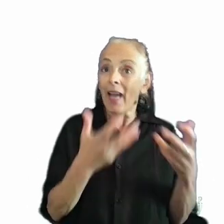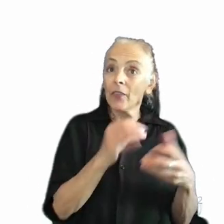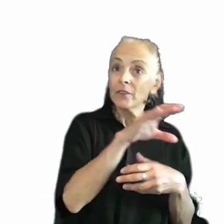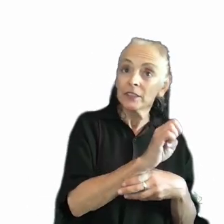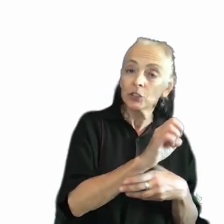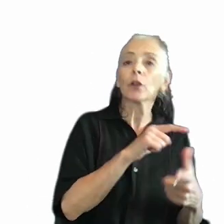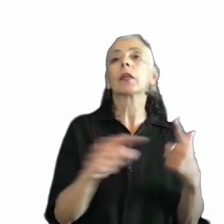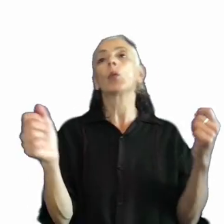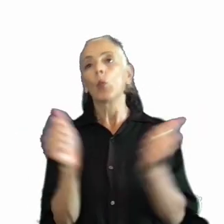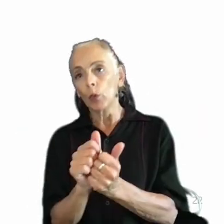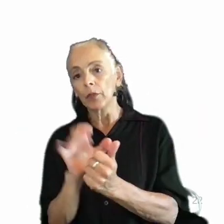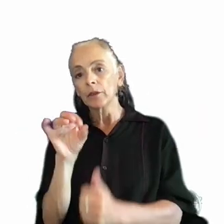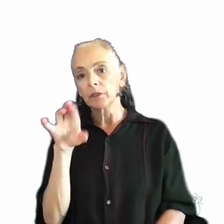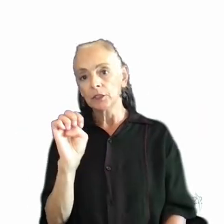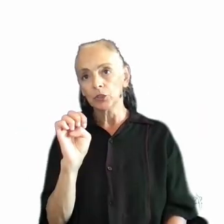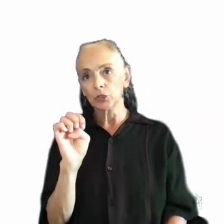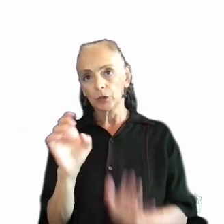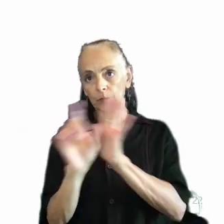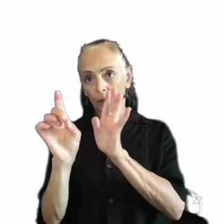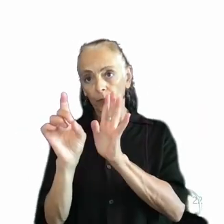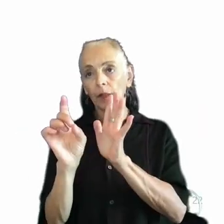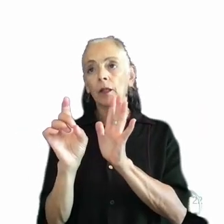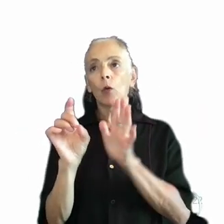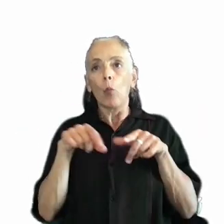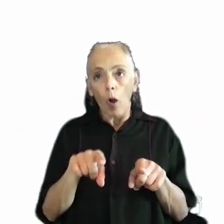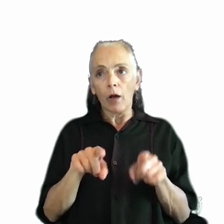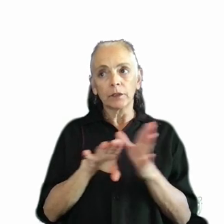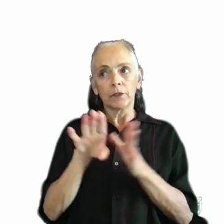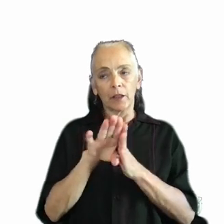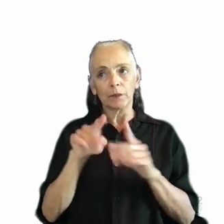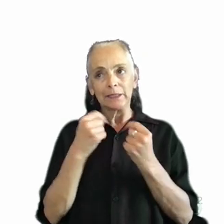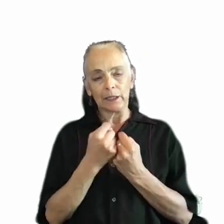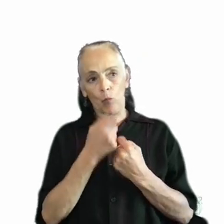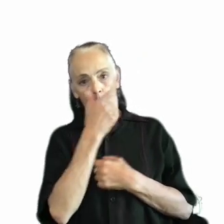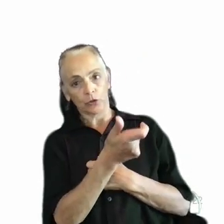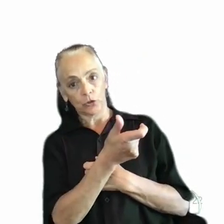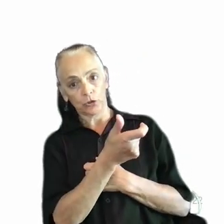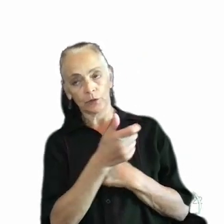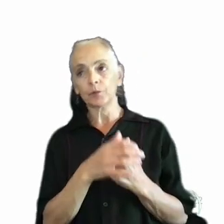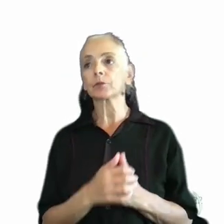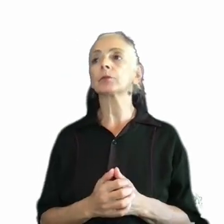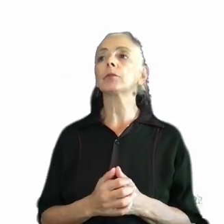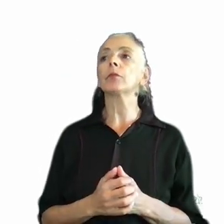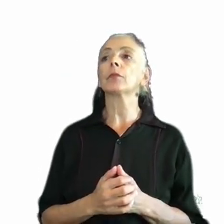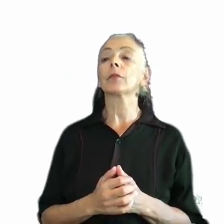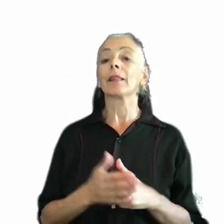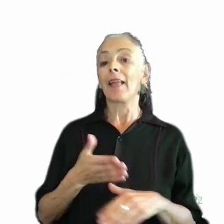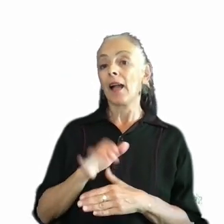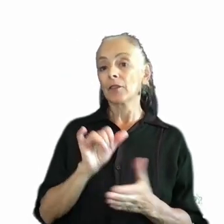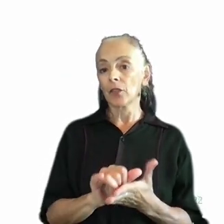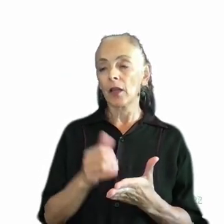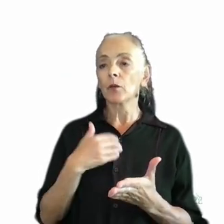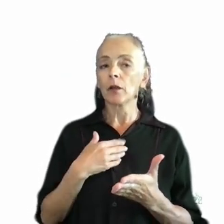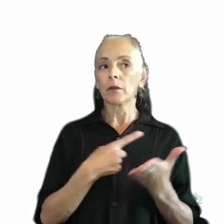through the game with the feature turned on while the development team members were watching. And afterwards, we did a facilitated conversation